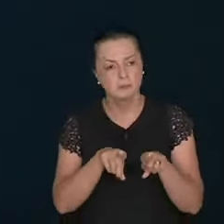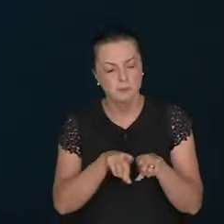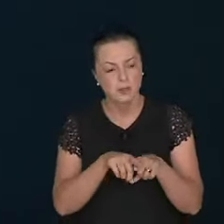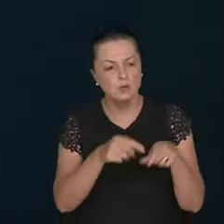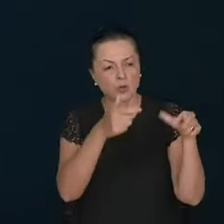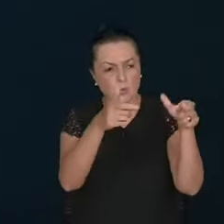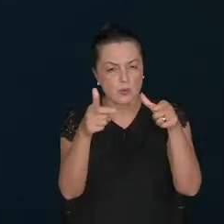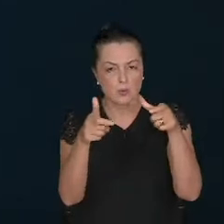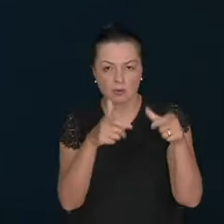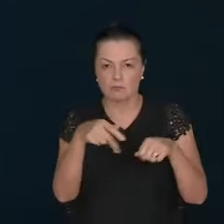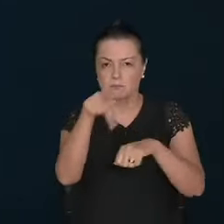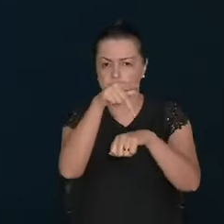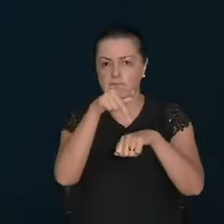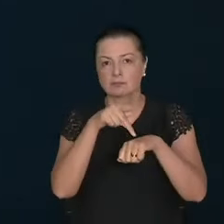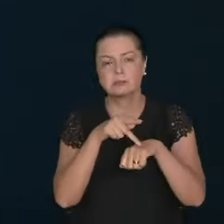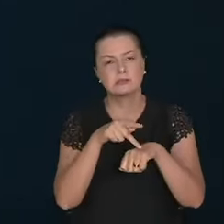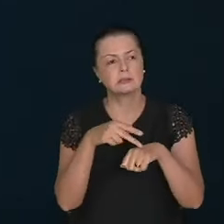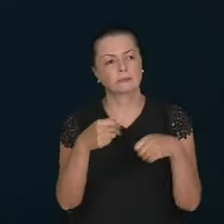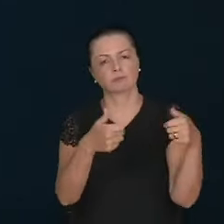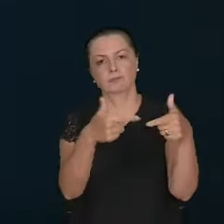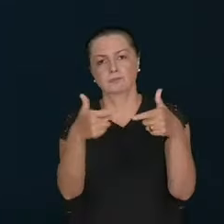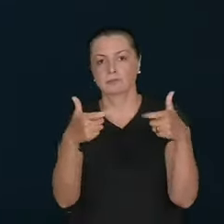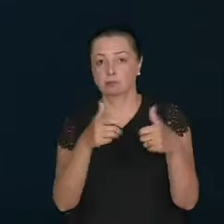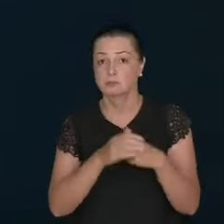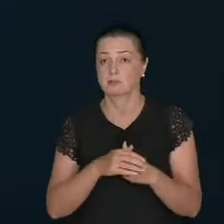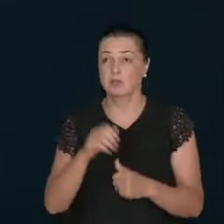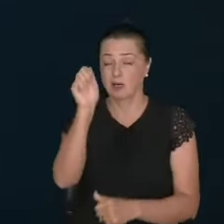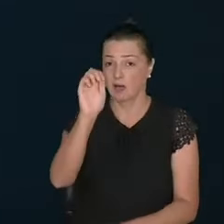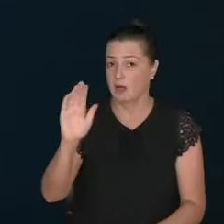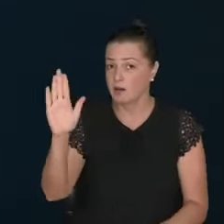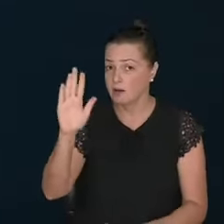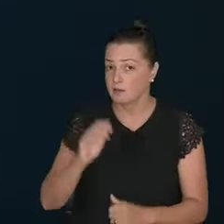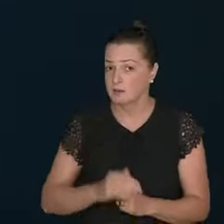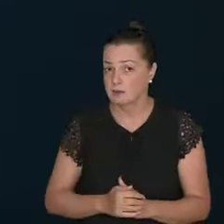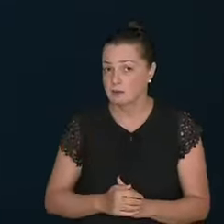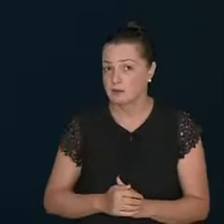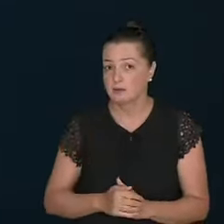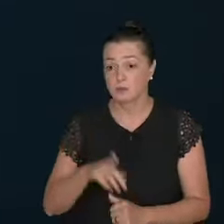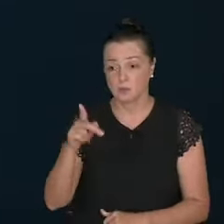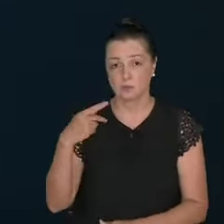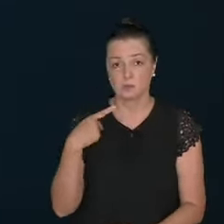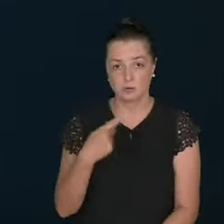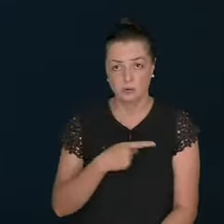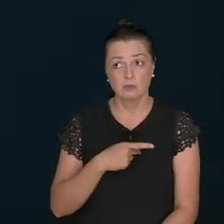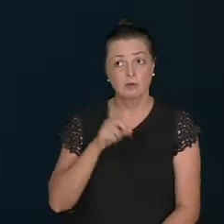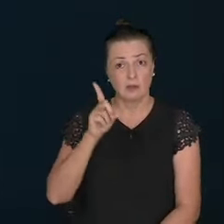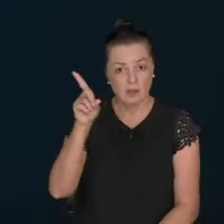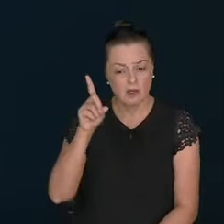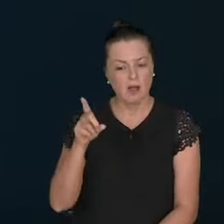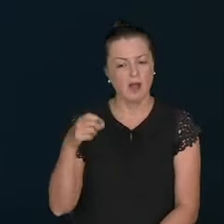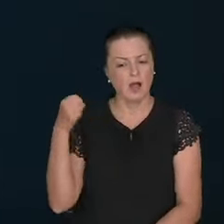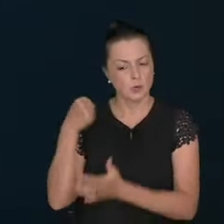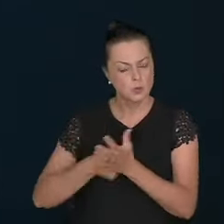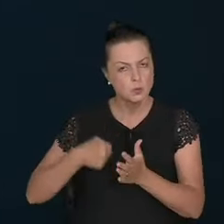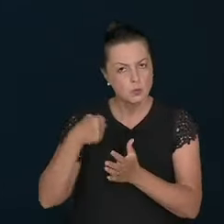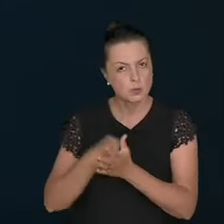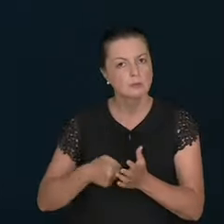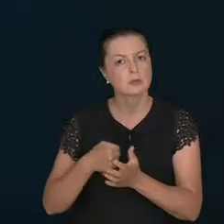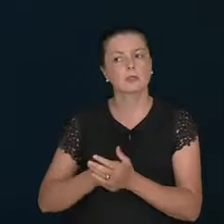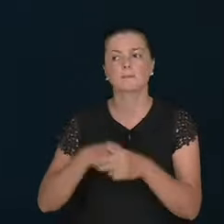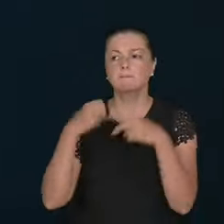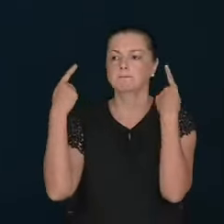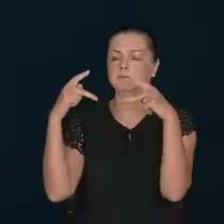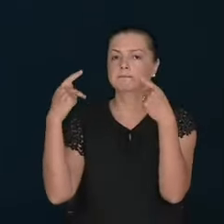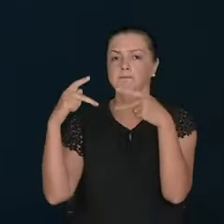So many other countries in Africa that are at war and the pastors are there. They are there. They are the